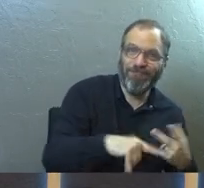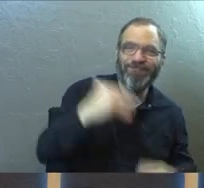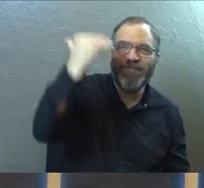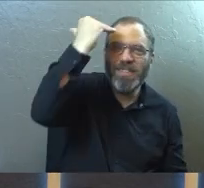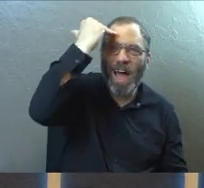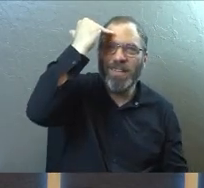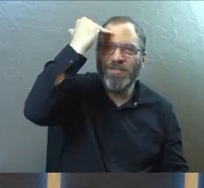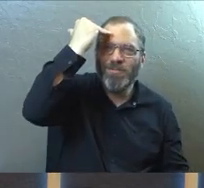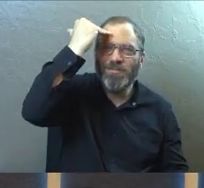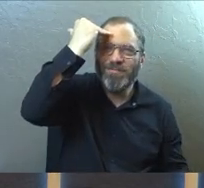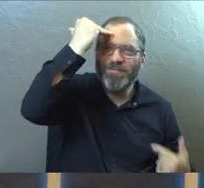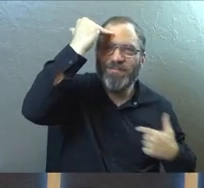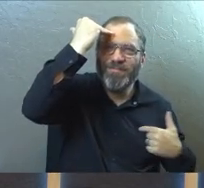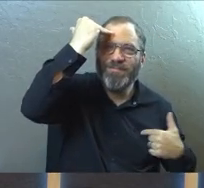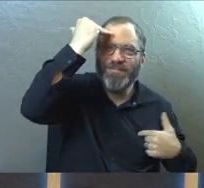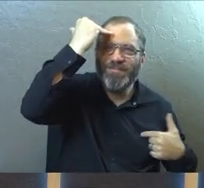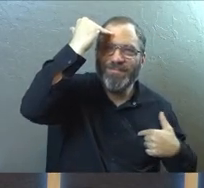brain.